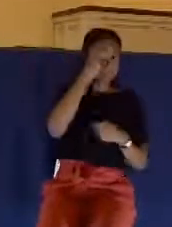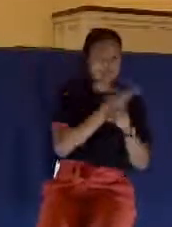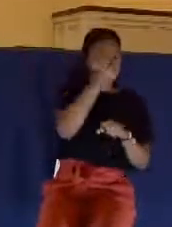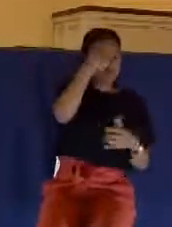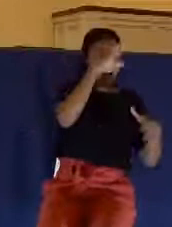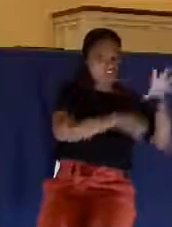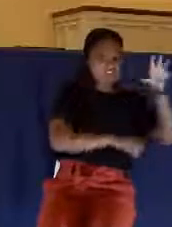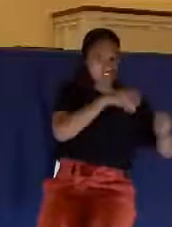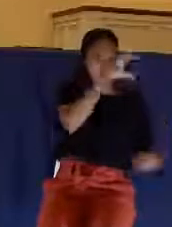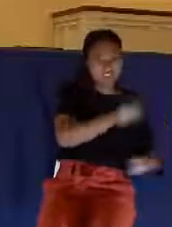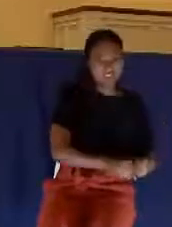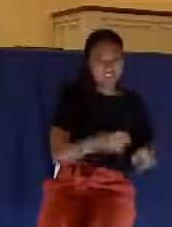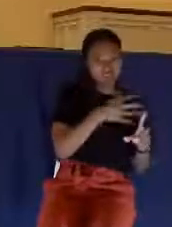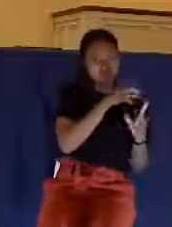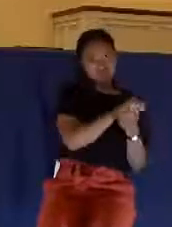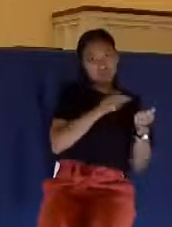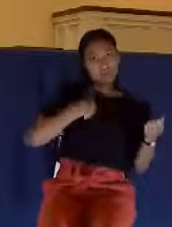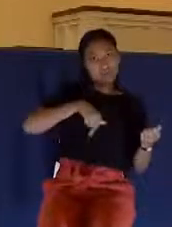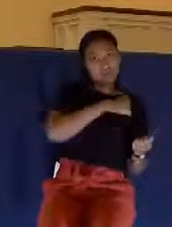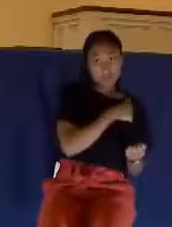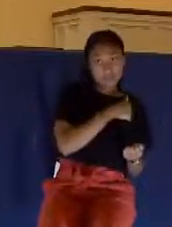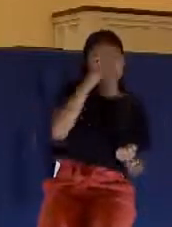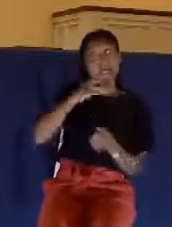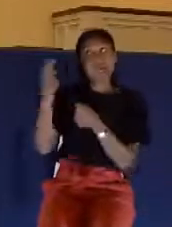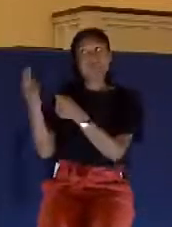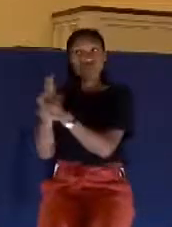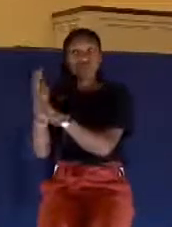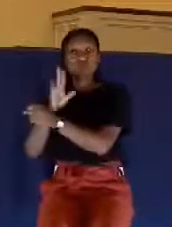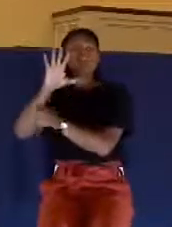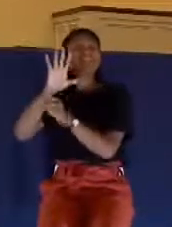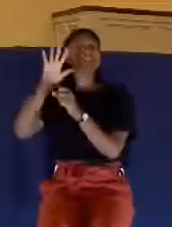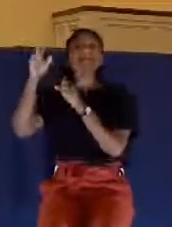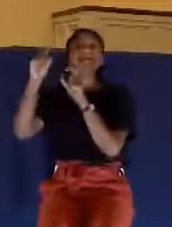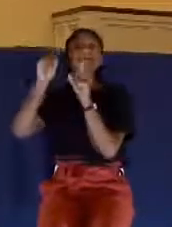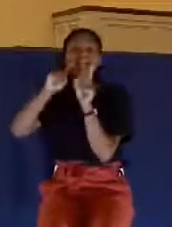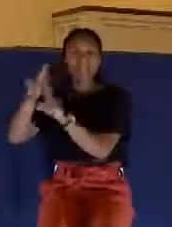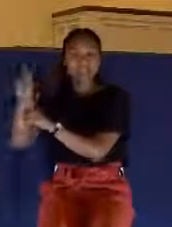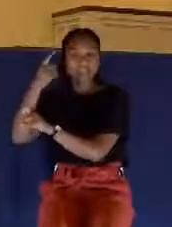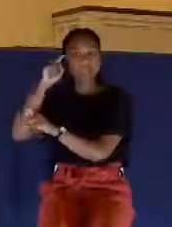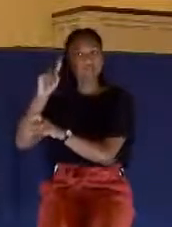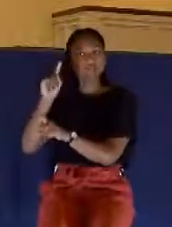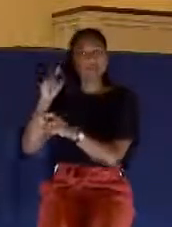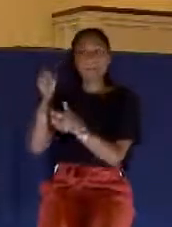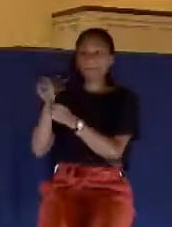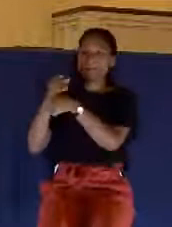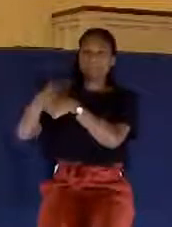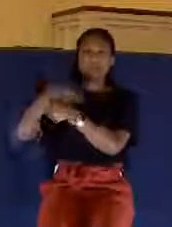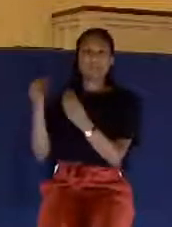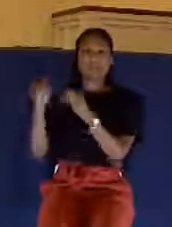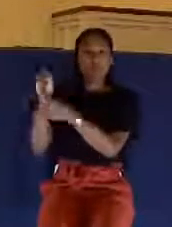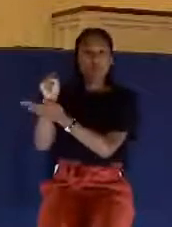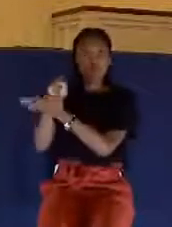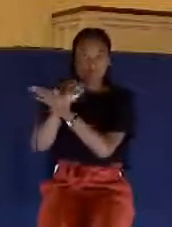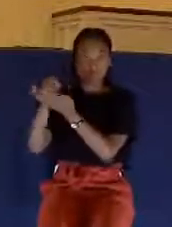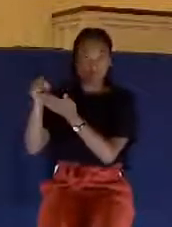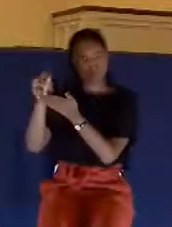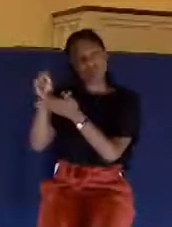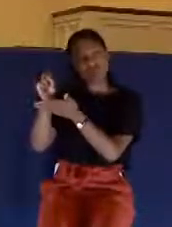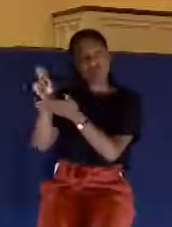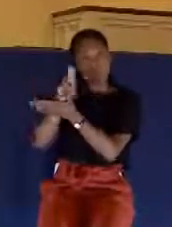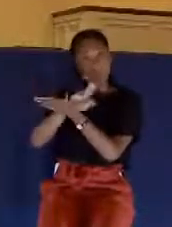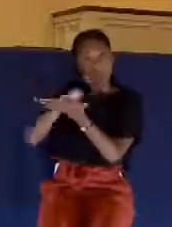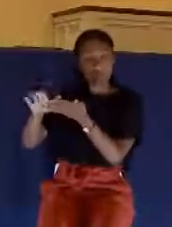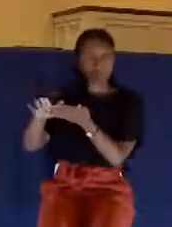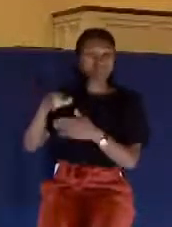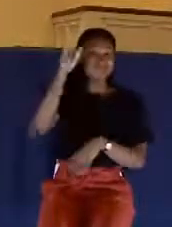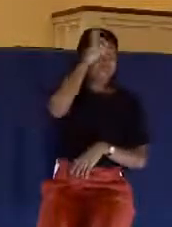testing to produce sanctification in us. Satan will use temptation to produce sin in